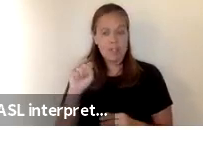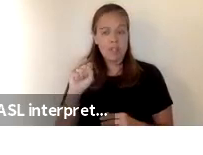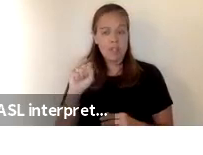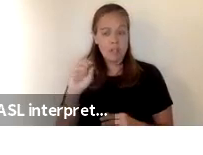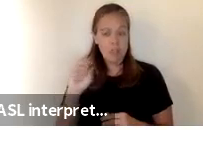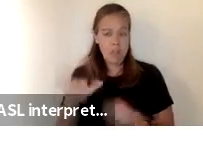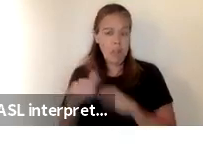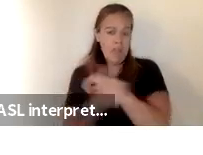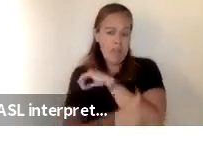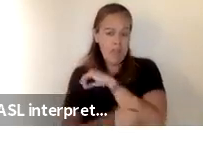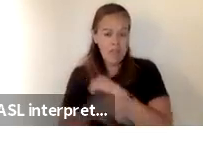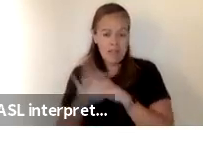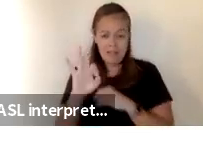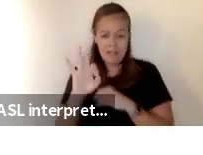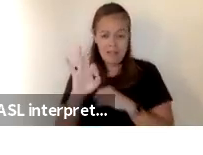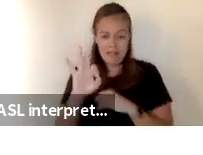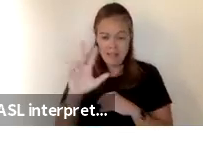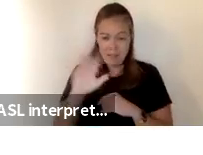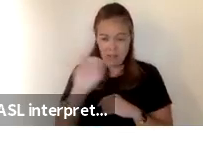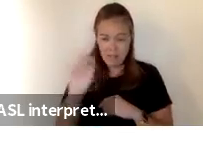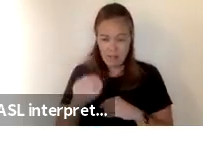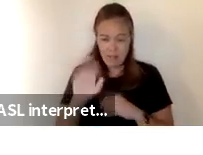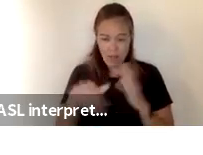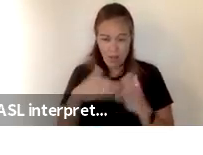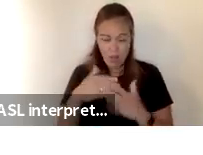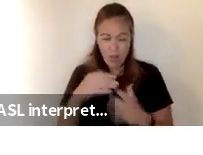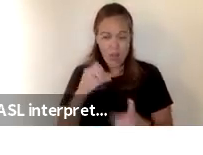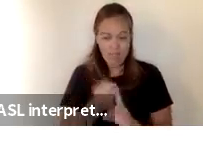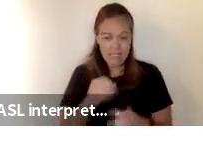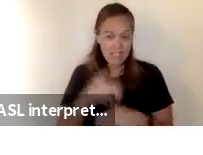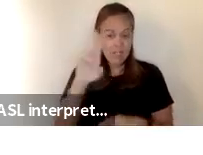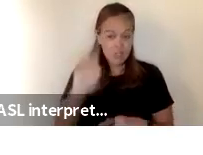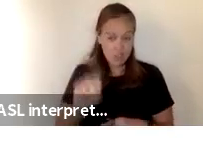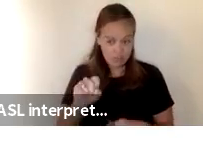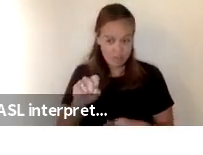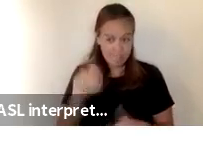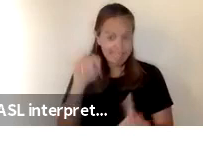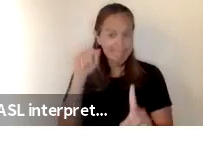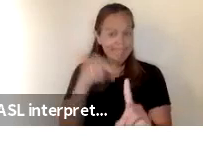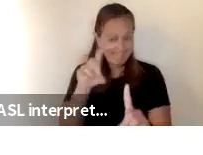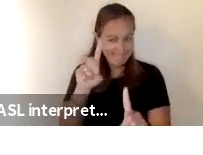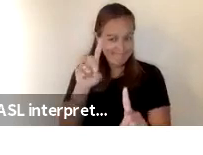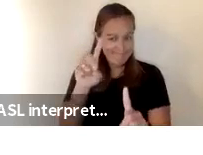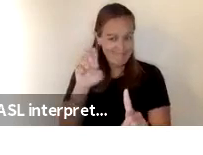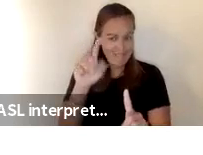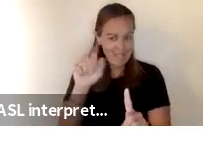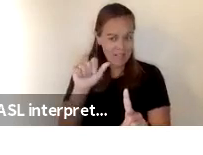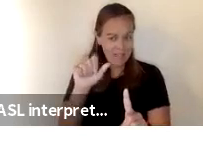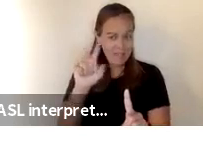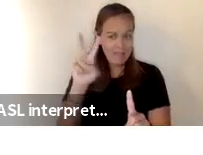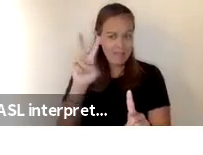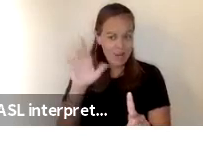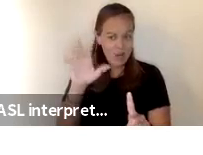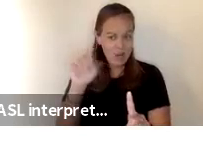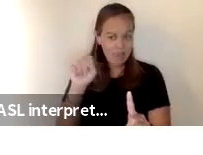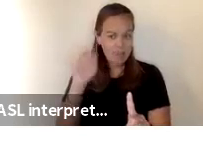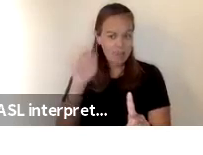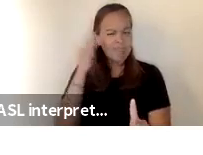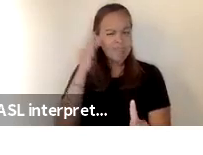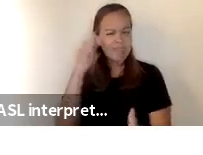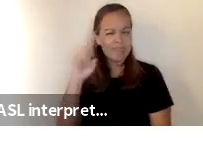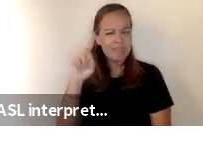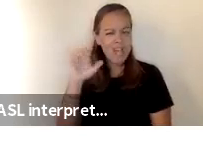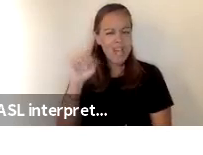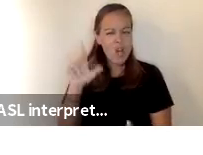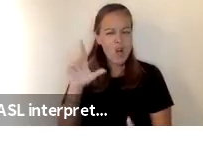stated that 93 of all cases in the united states are the delta variant and we know that the delta variant is